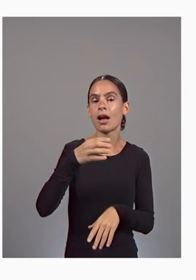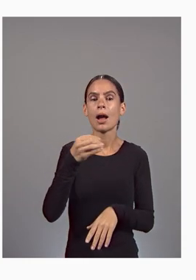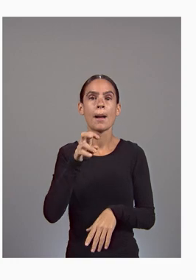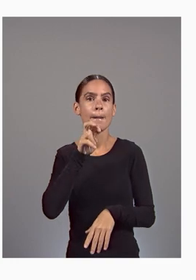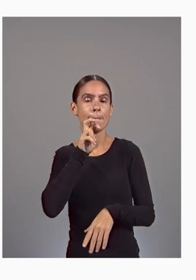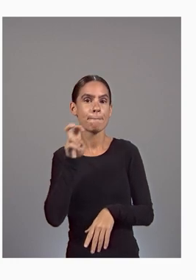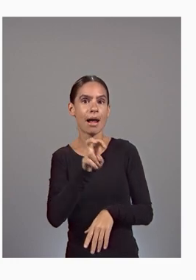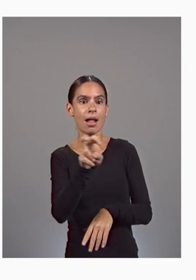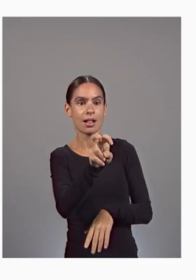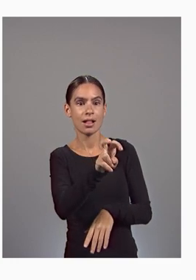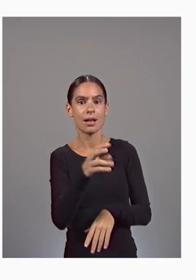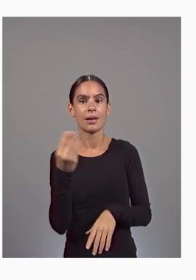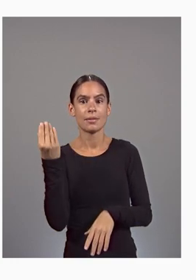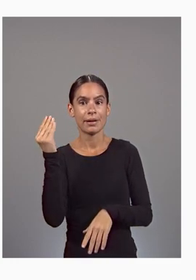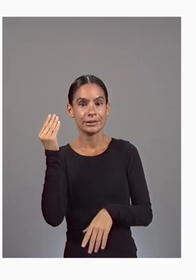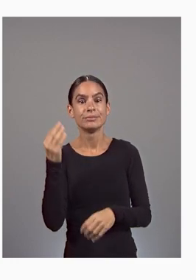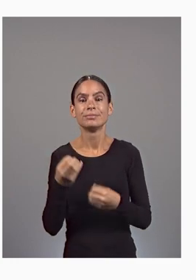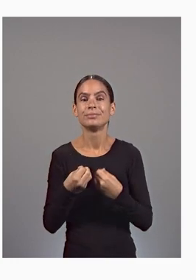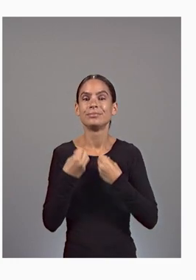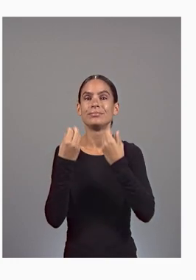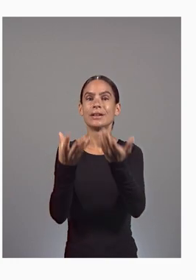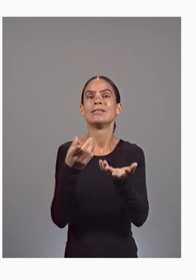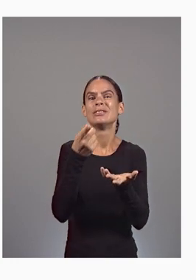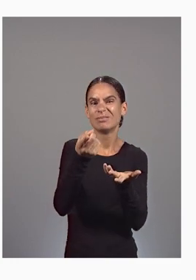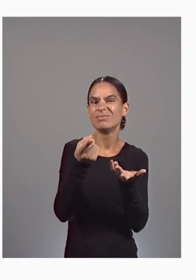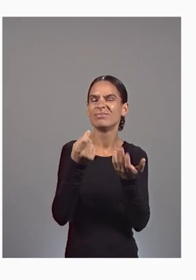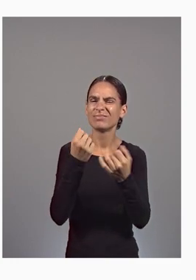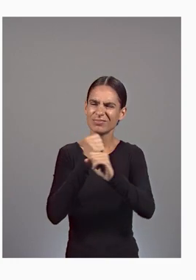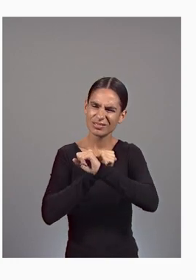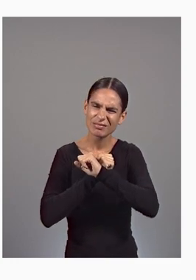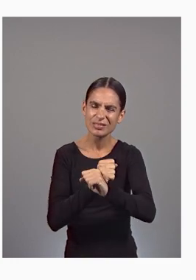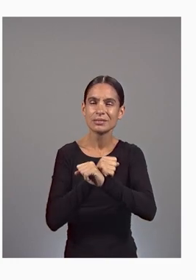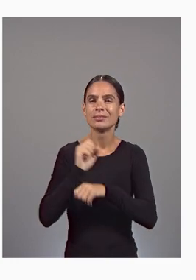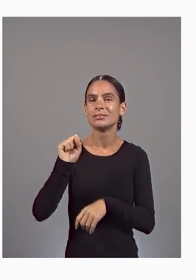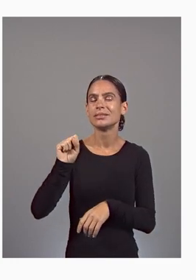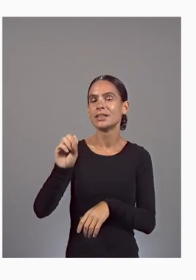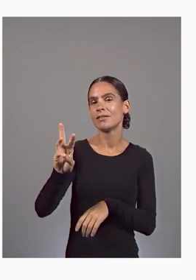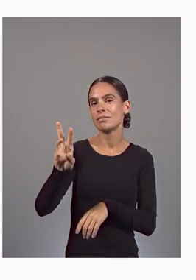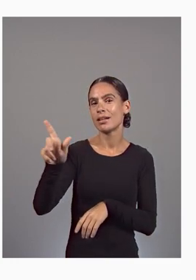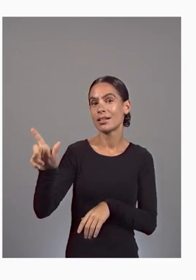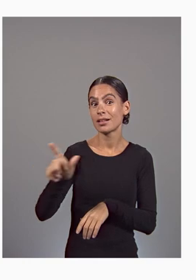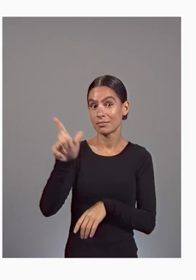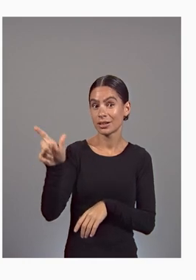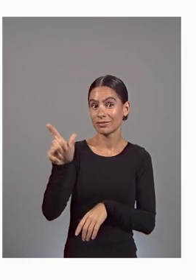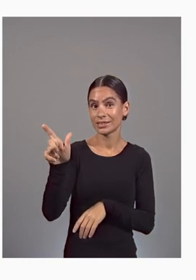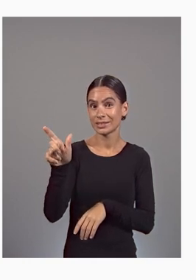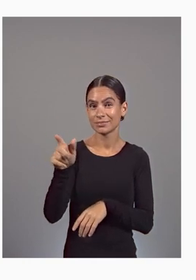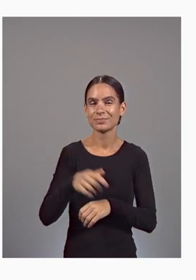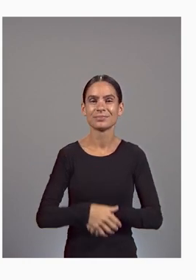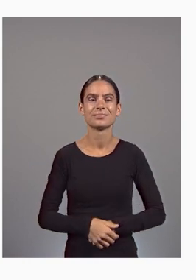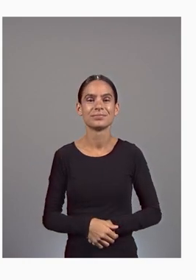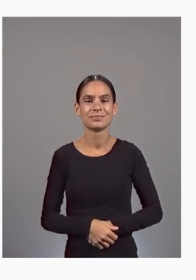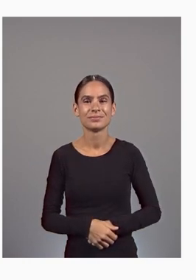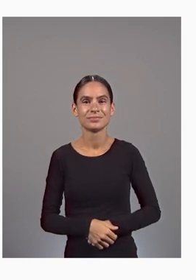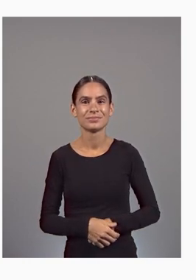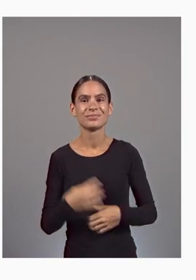packages, providing you with secure software libraries that you can depend on.